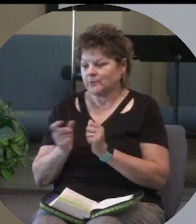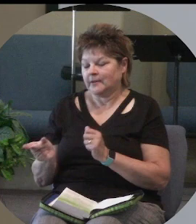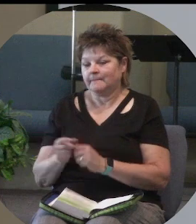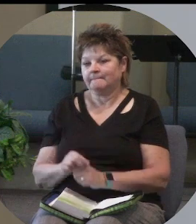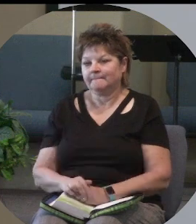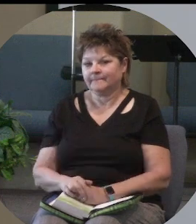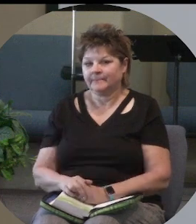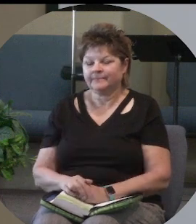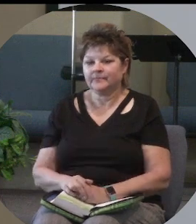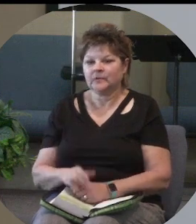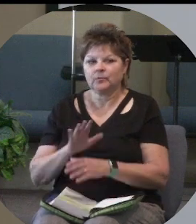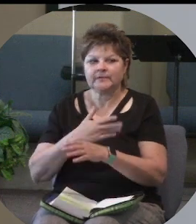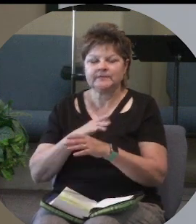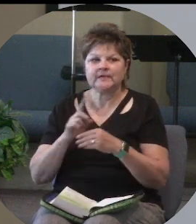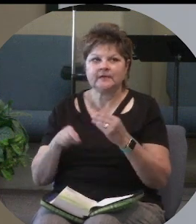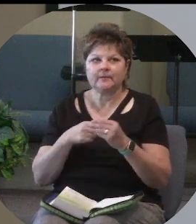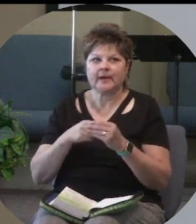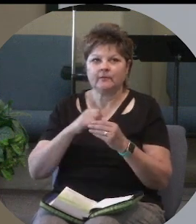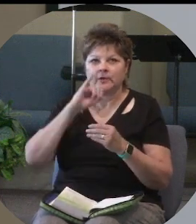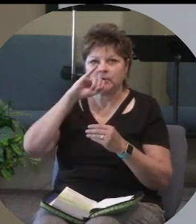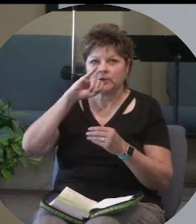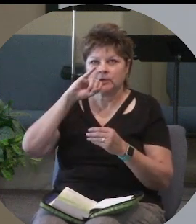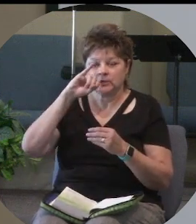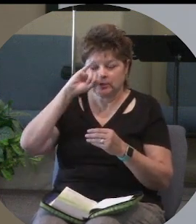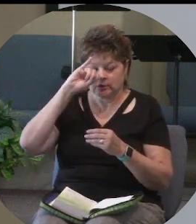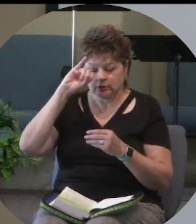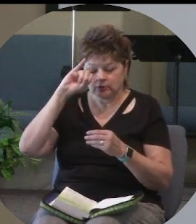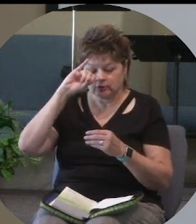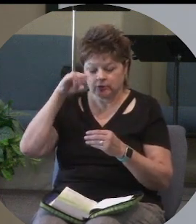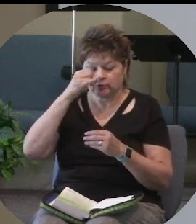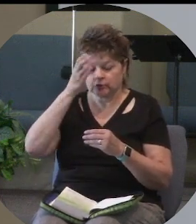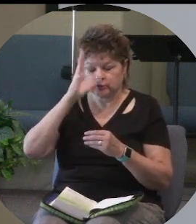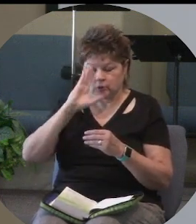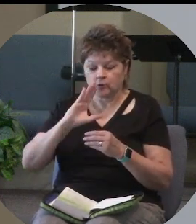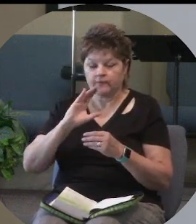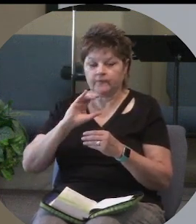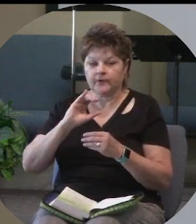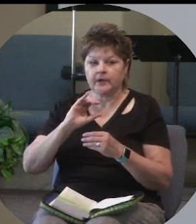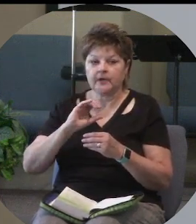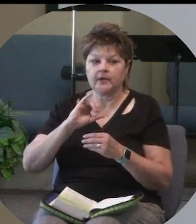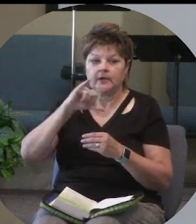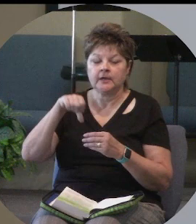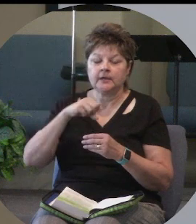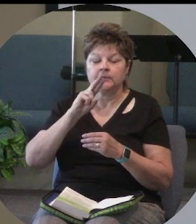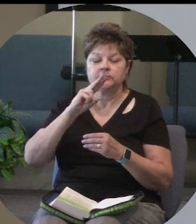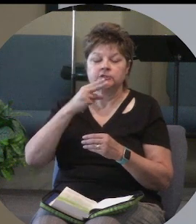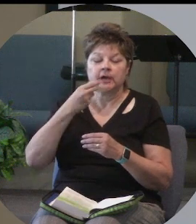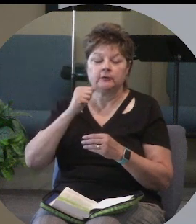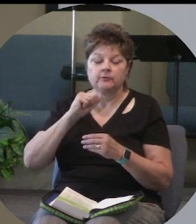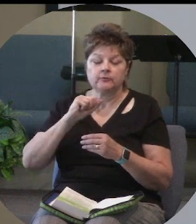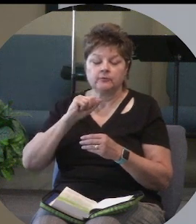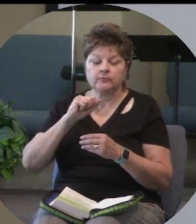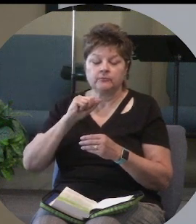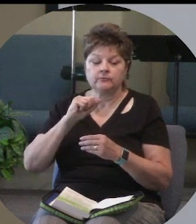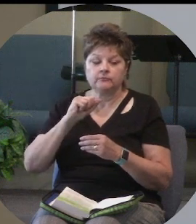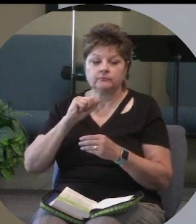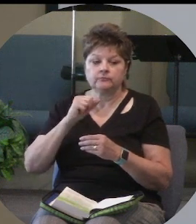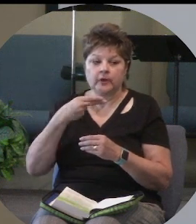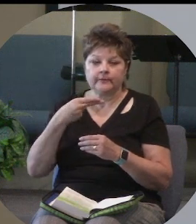We sing about God, Jehovah, our provider. I won't say, Jehovah, Shalom, God, our peace.